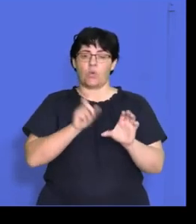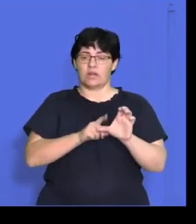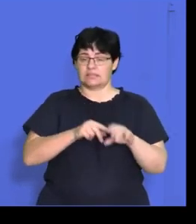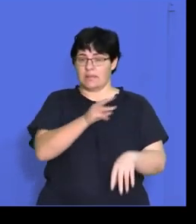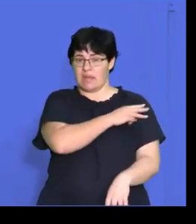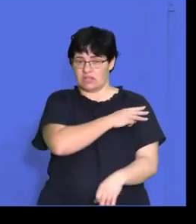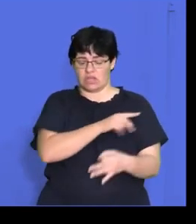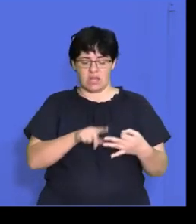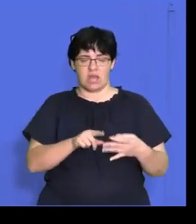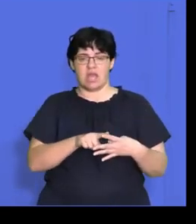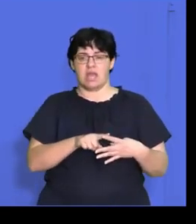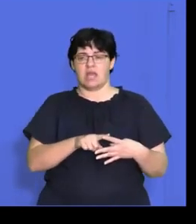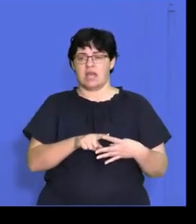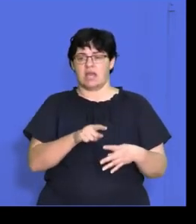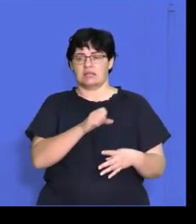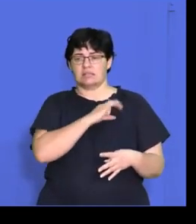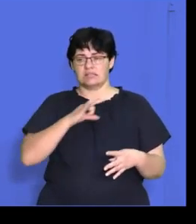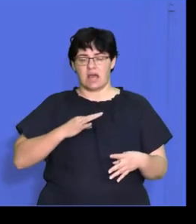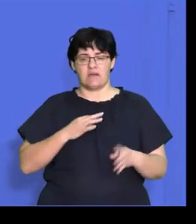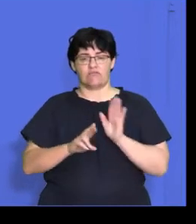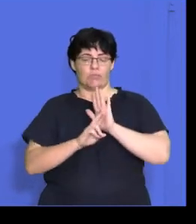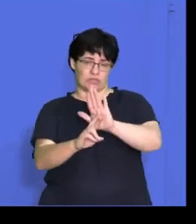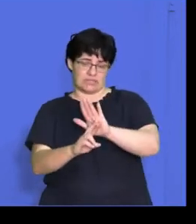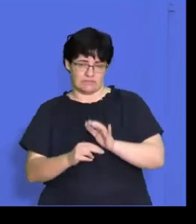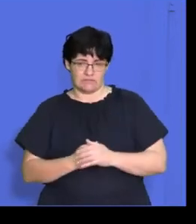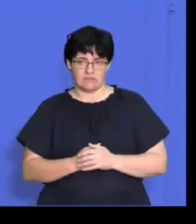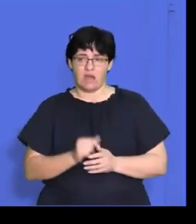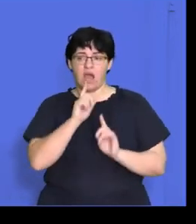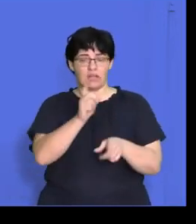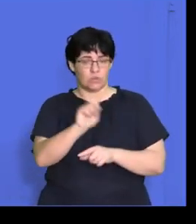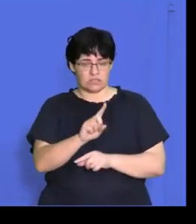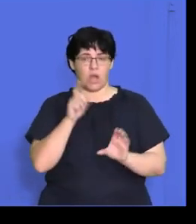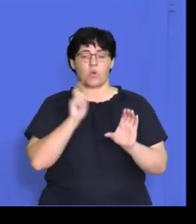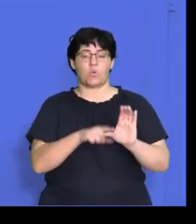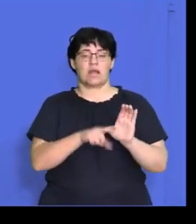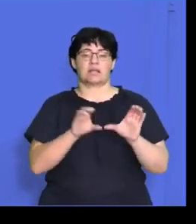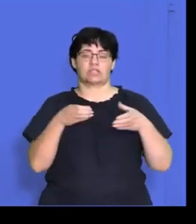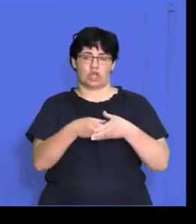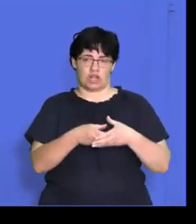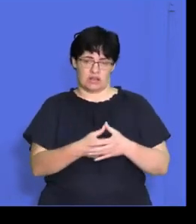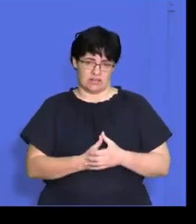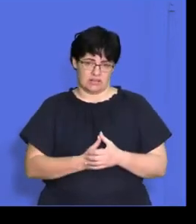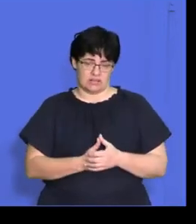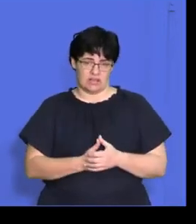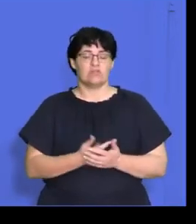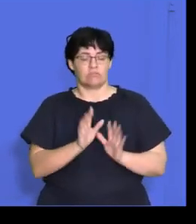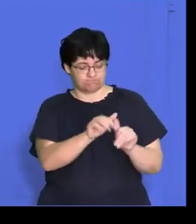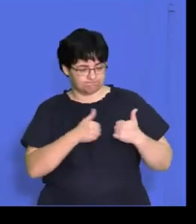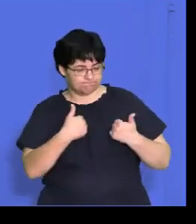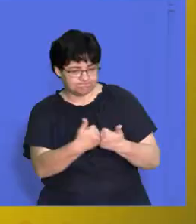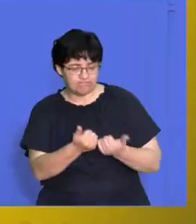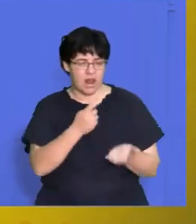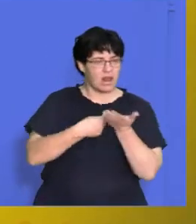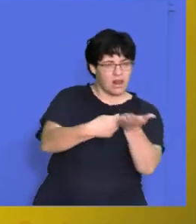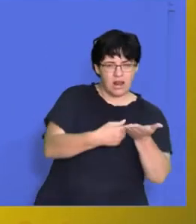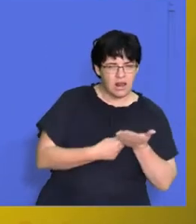and employee representatives and the answer is quality circle so they're going to sit and say right